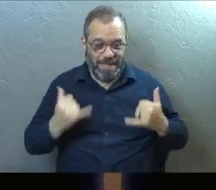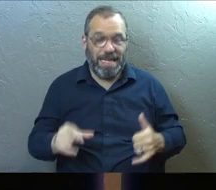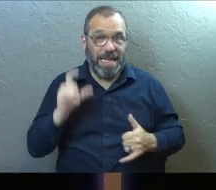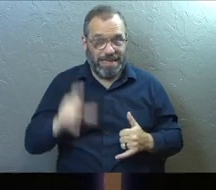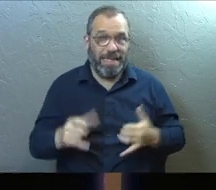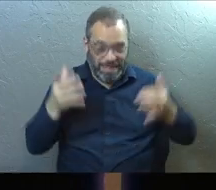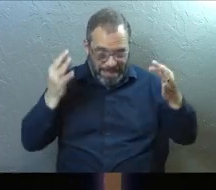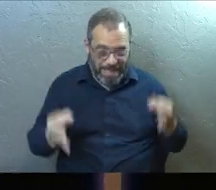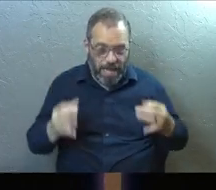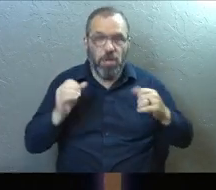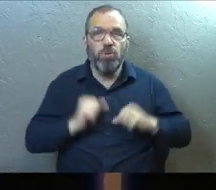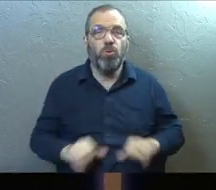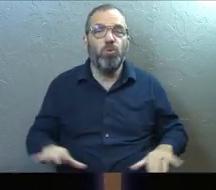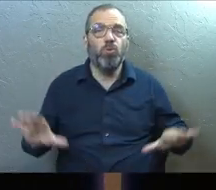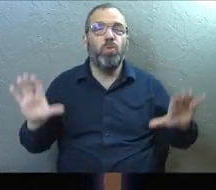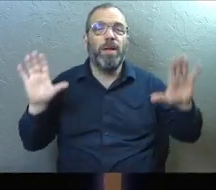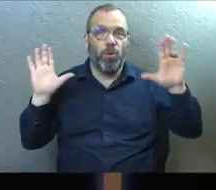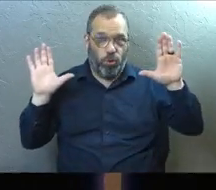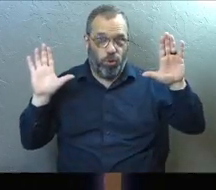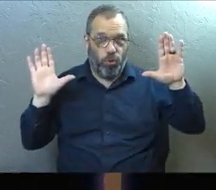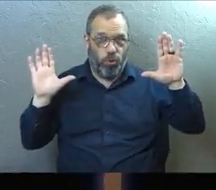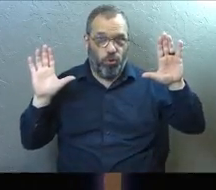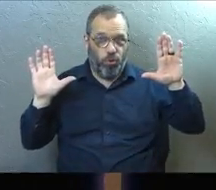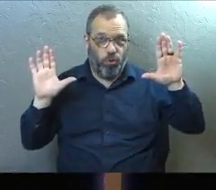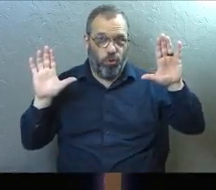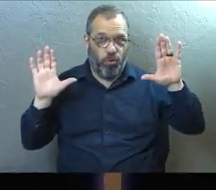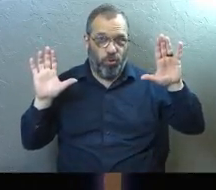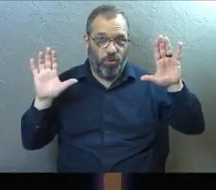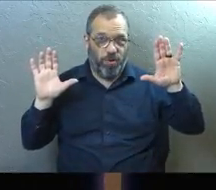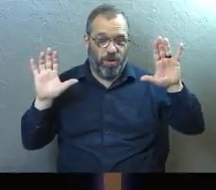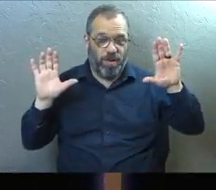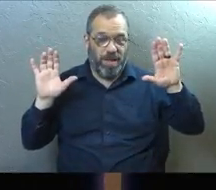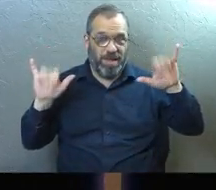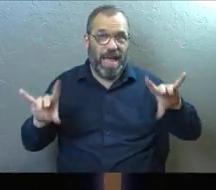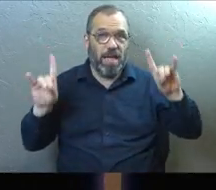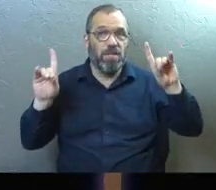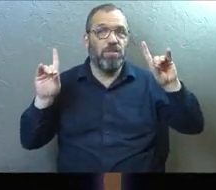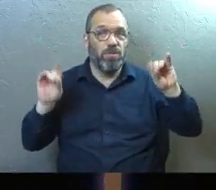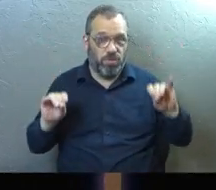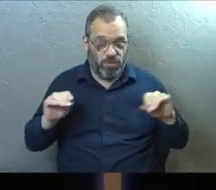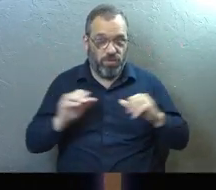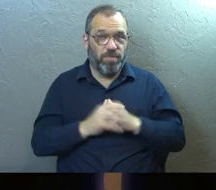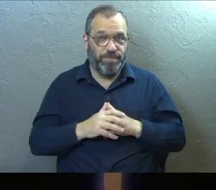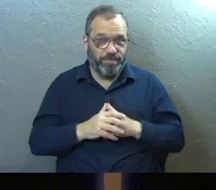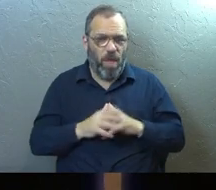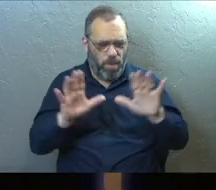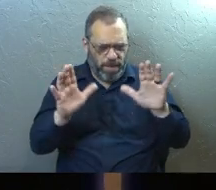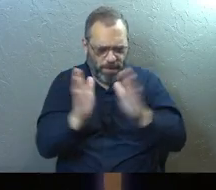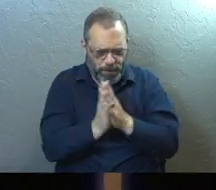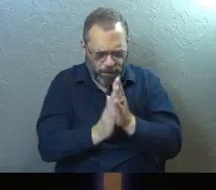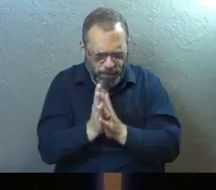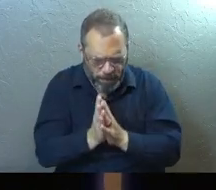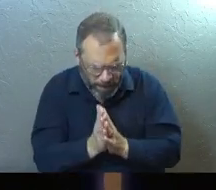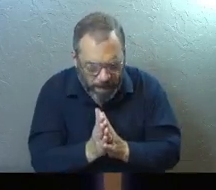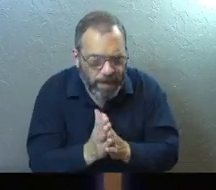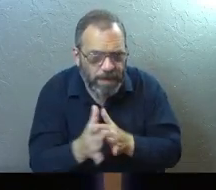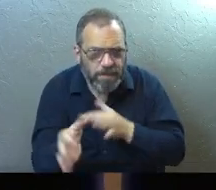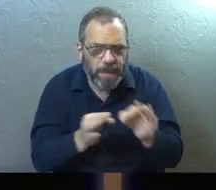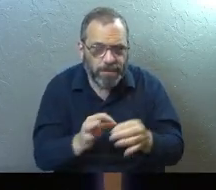actually need to decide to surrender. You need to decide to do it. Here's how this is going to work.